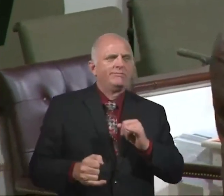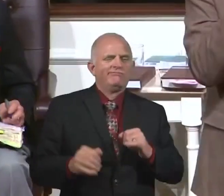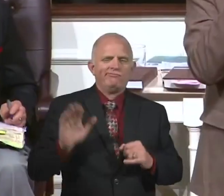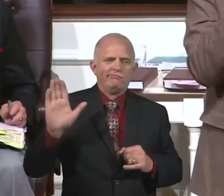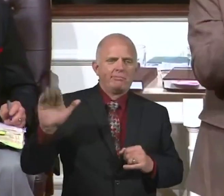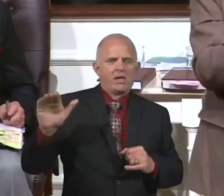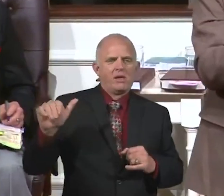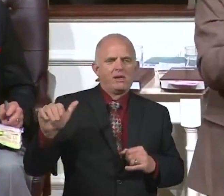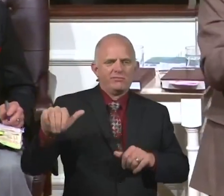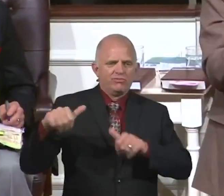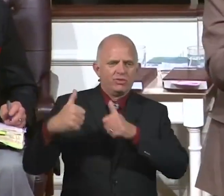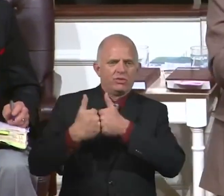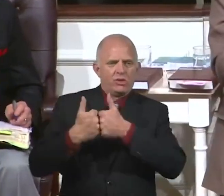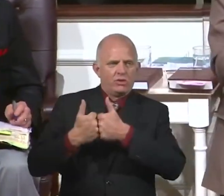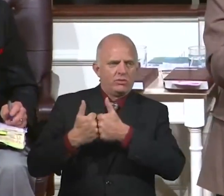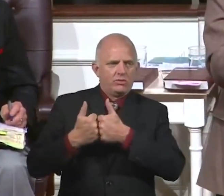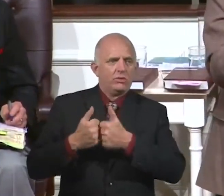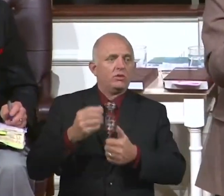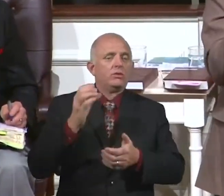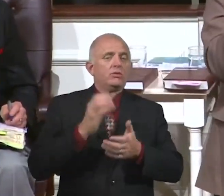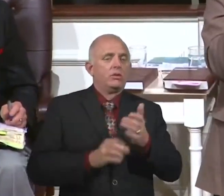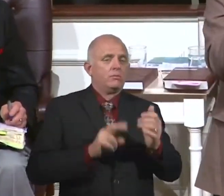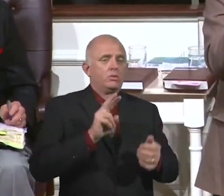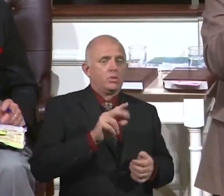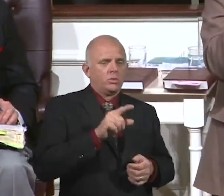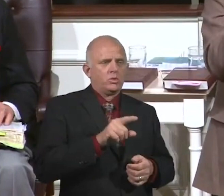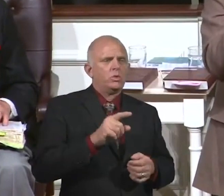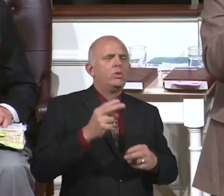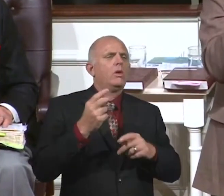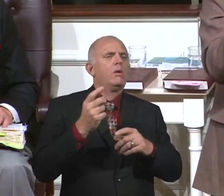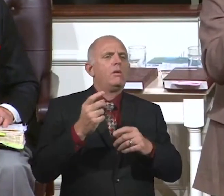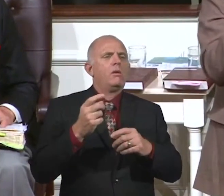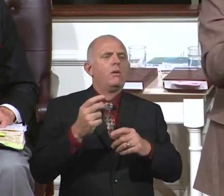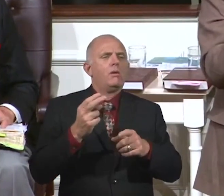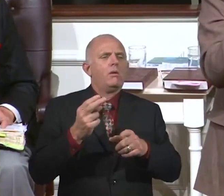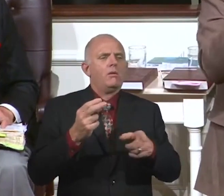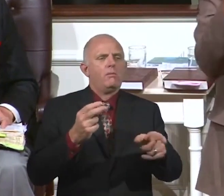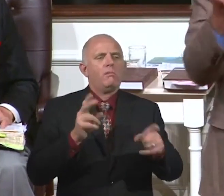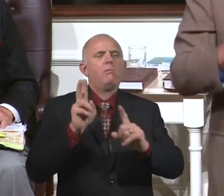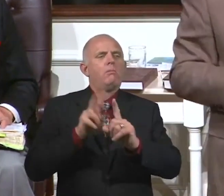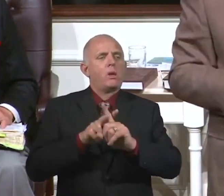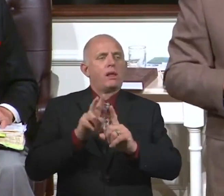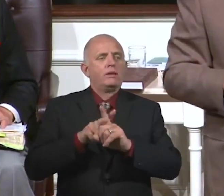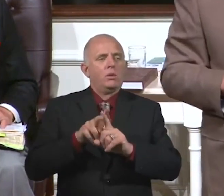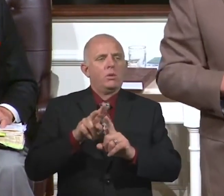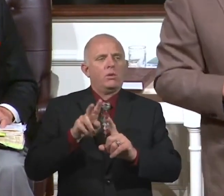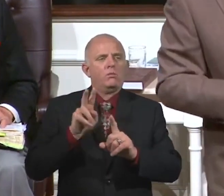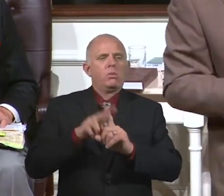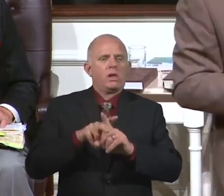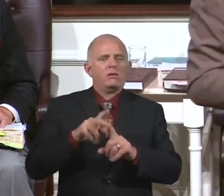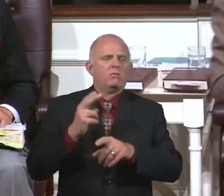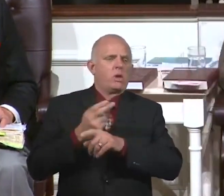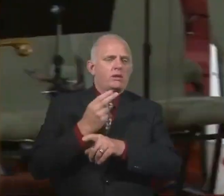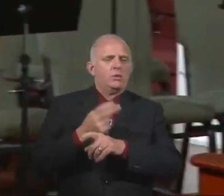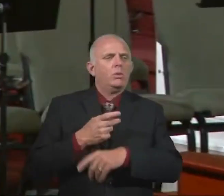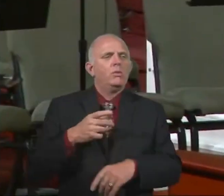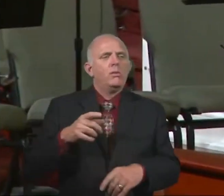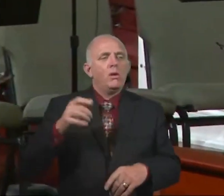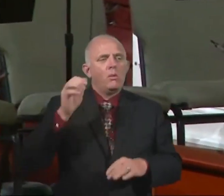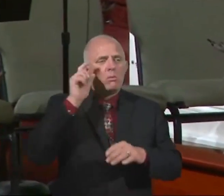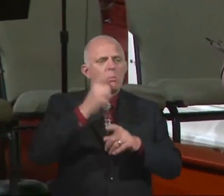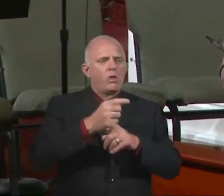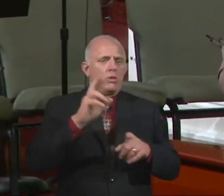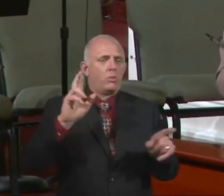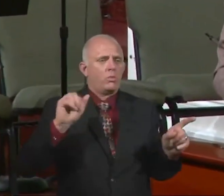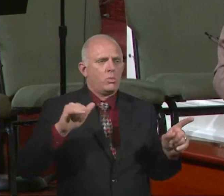two is very practical. He's going to begin to name different things. Even in Brother Ray's message tonight,